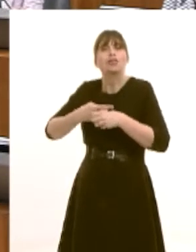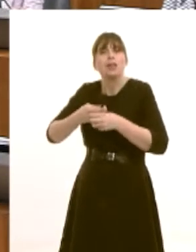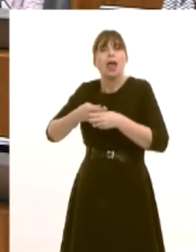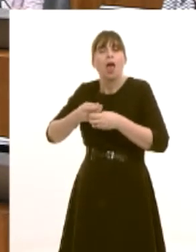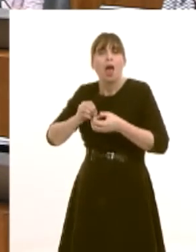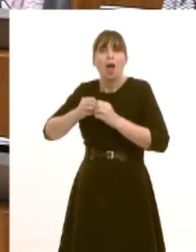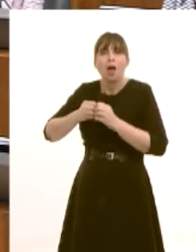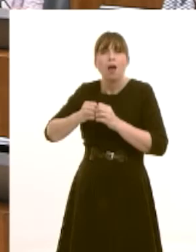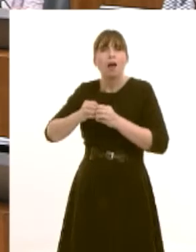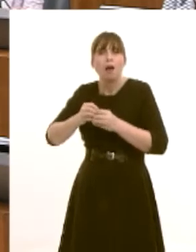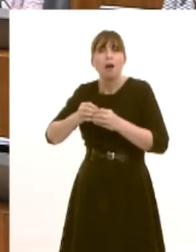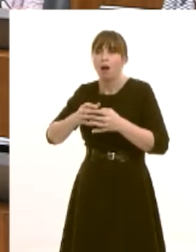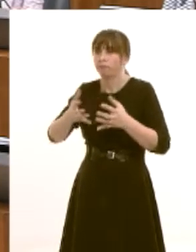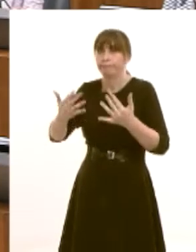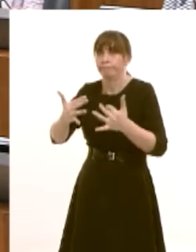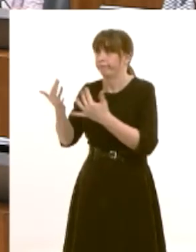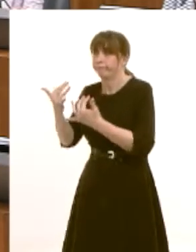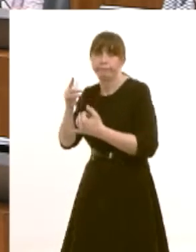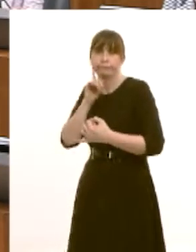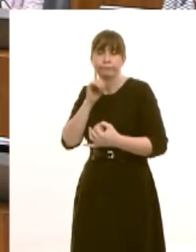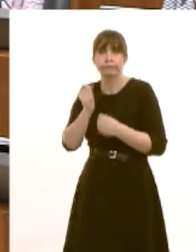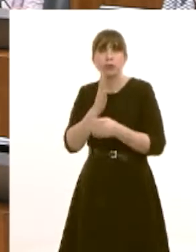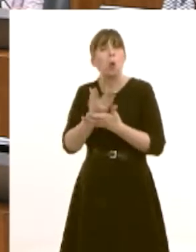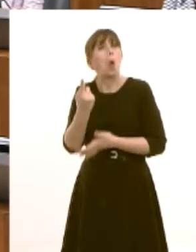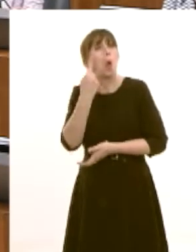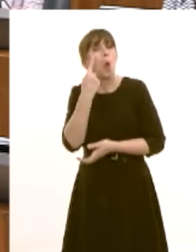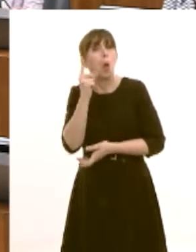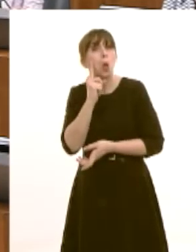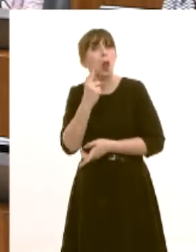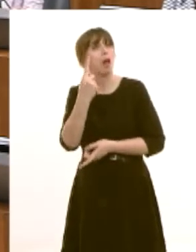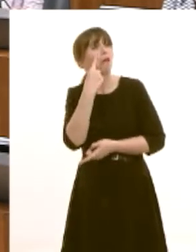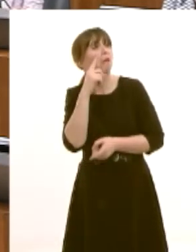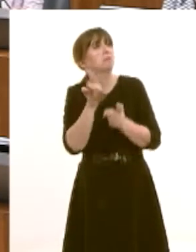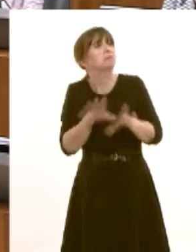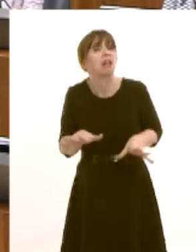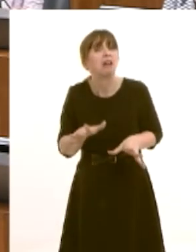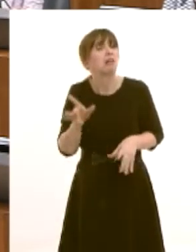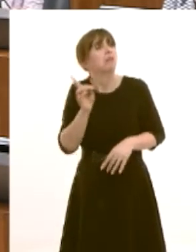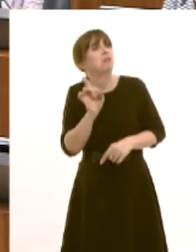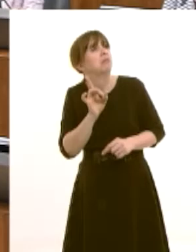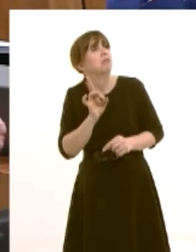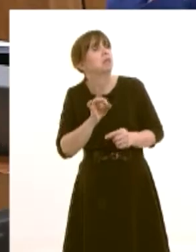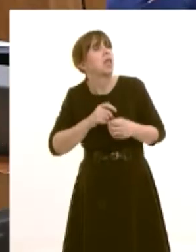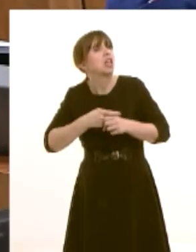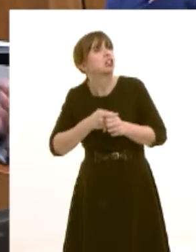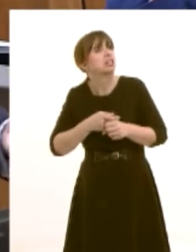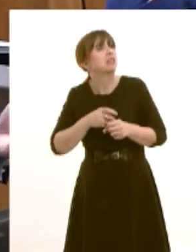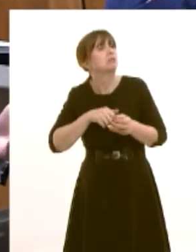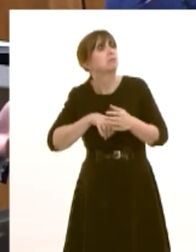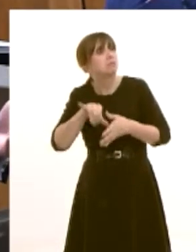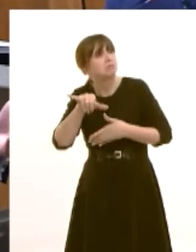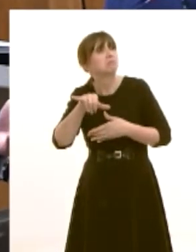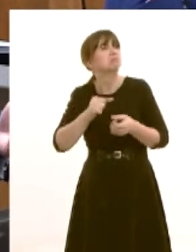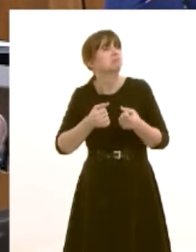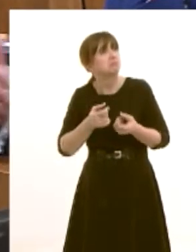ensure uh that young girls of that age get the opportunity to see uh what the job entails and they will of course